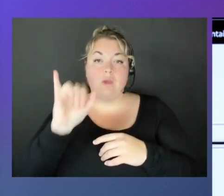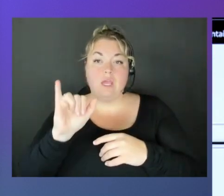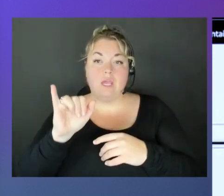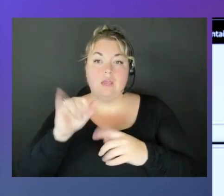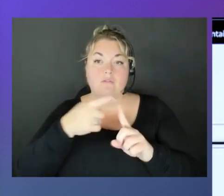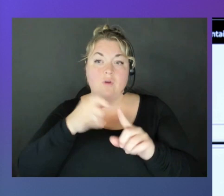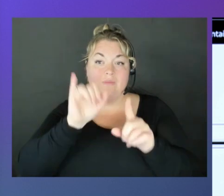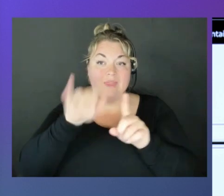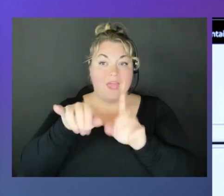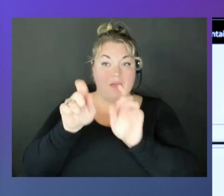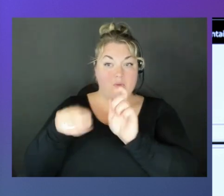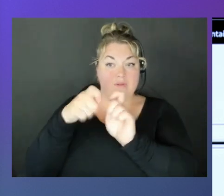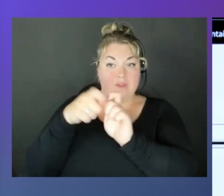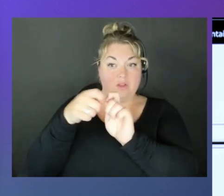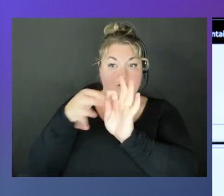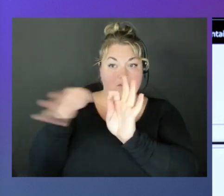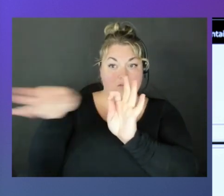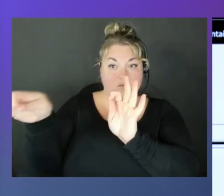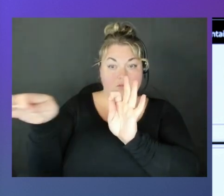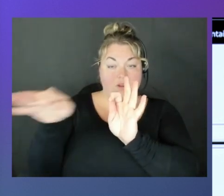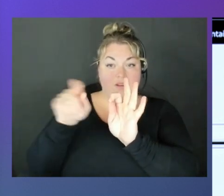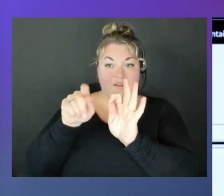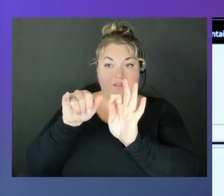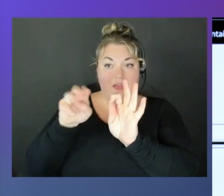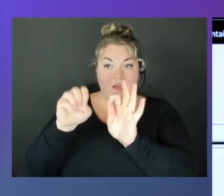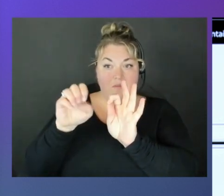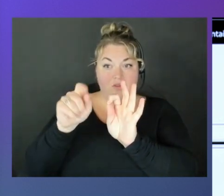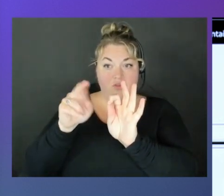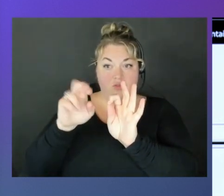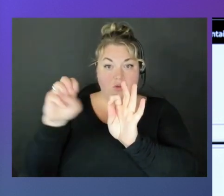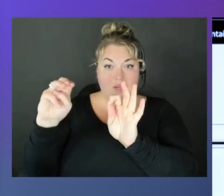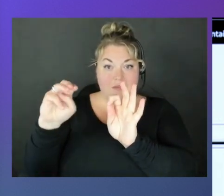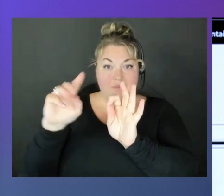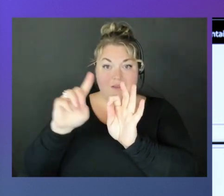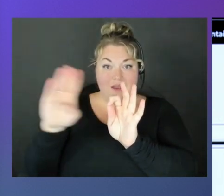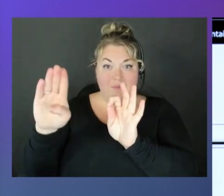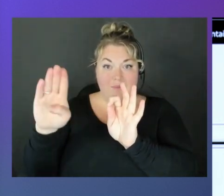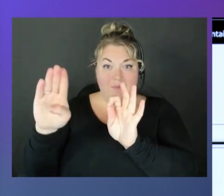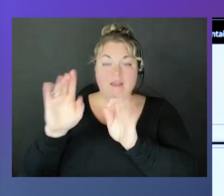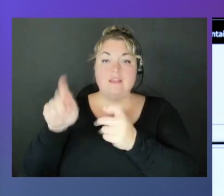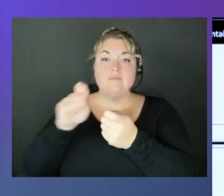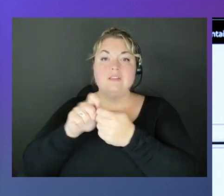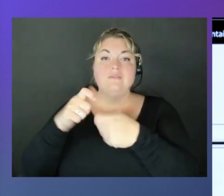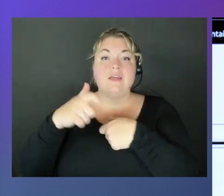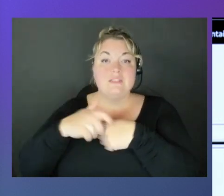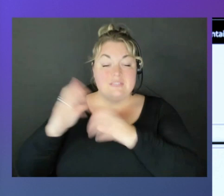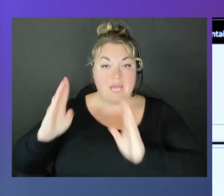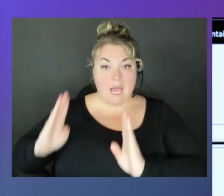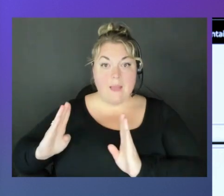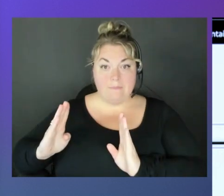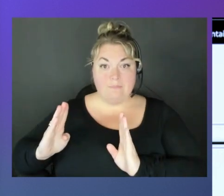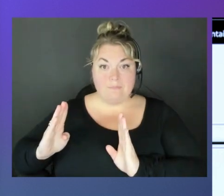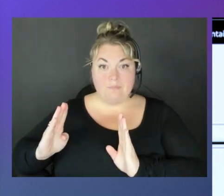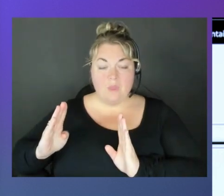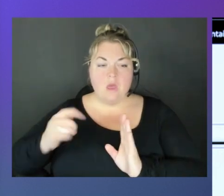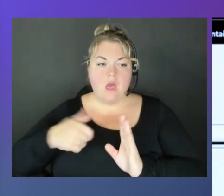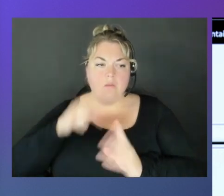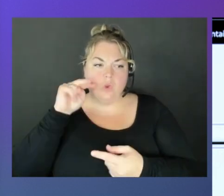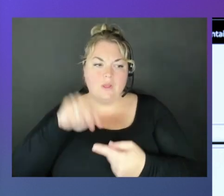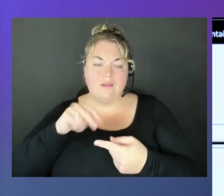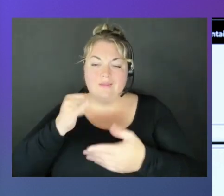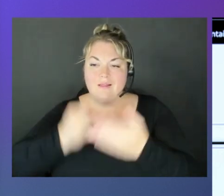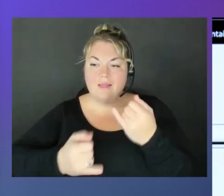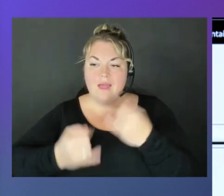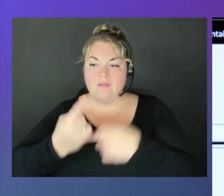particular Timestream database. You specify the time. In this case, I'm looking at the last one days,